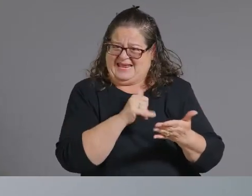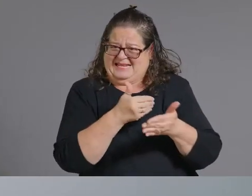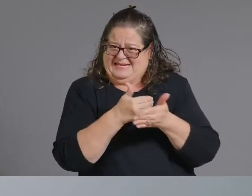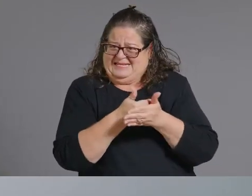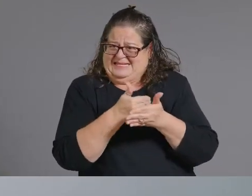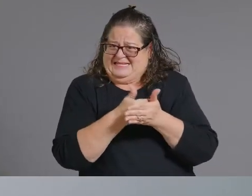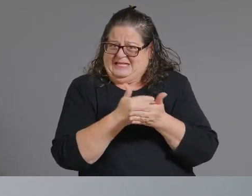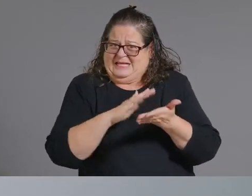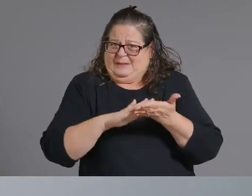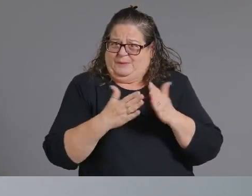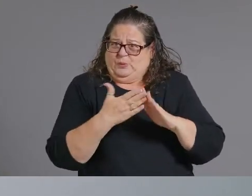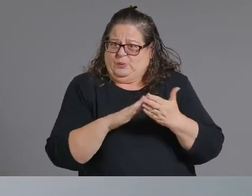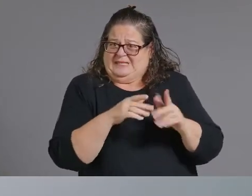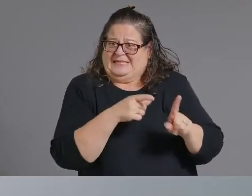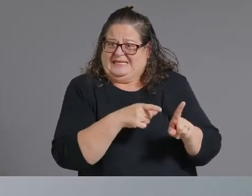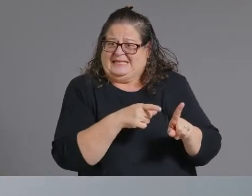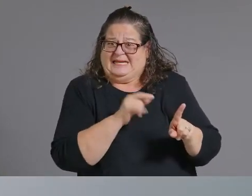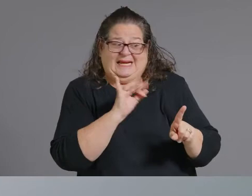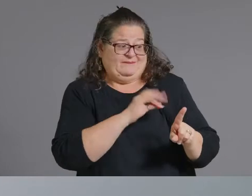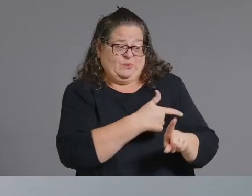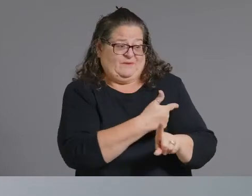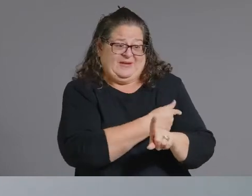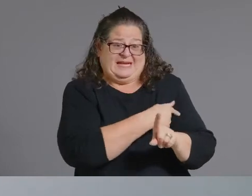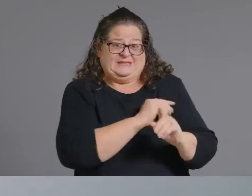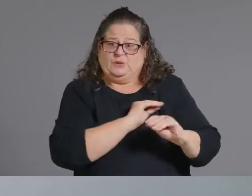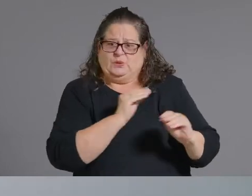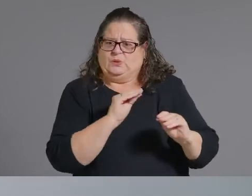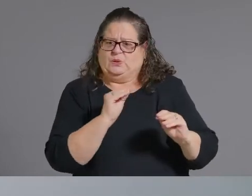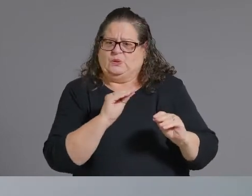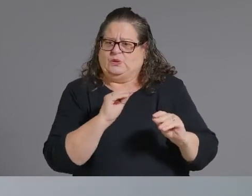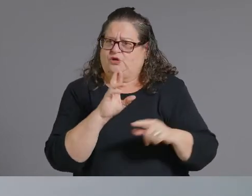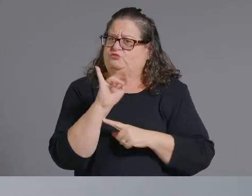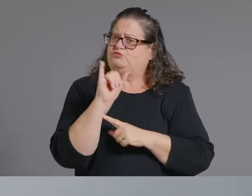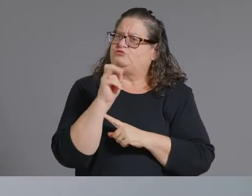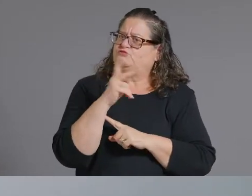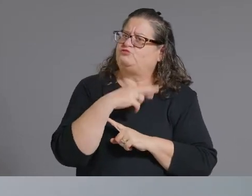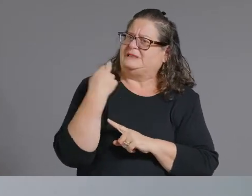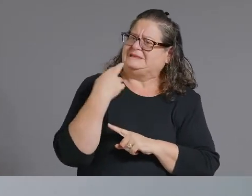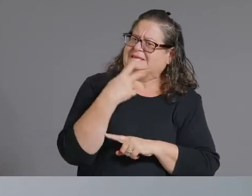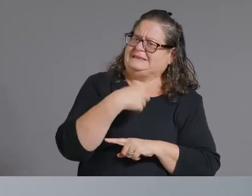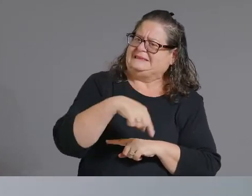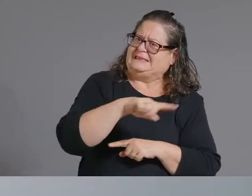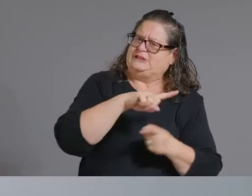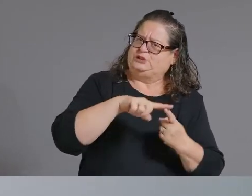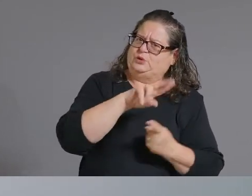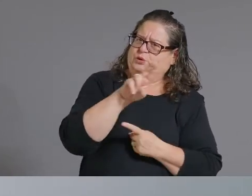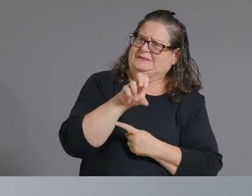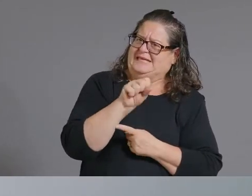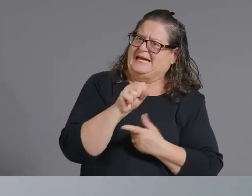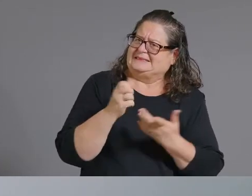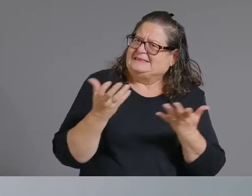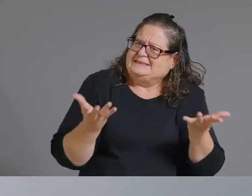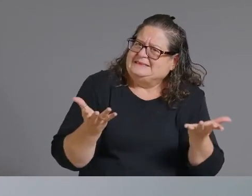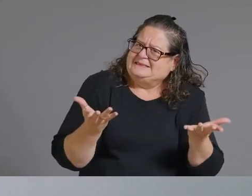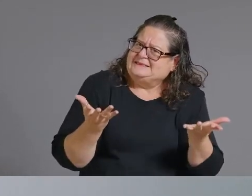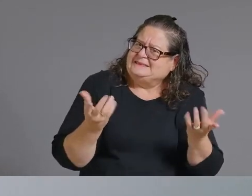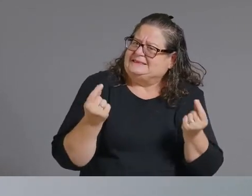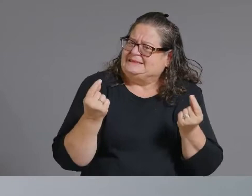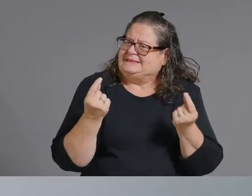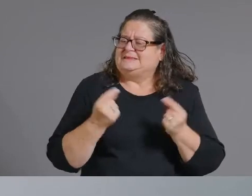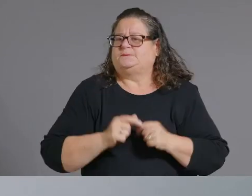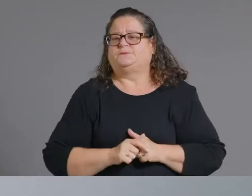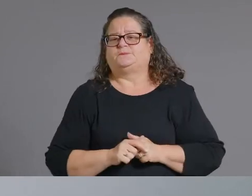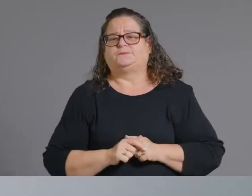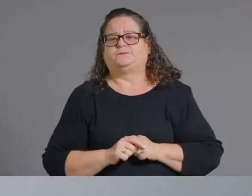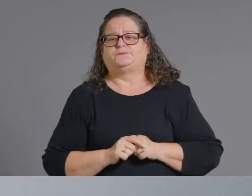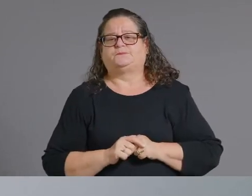unvaccinated pose a significant risk to united states communities they said that they were the federal